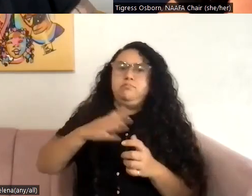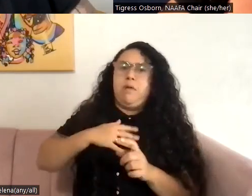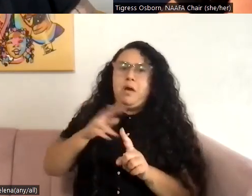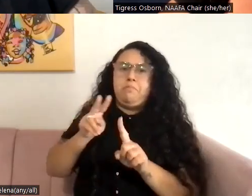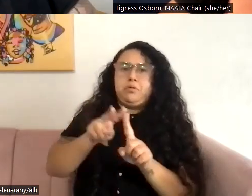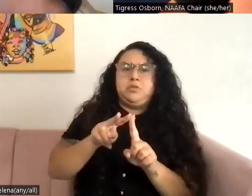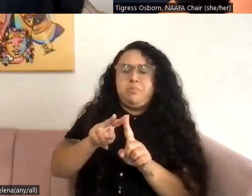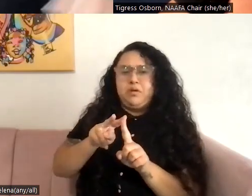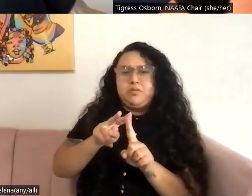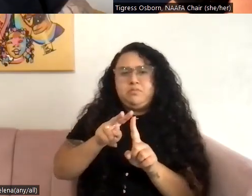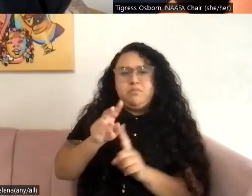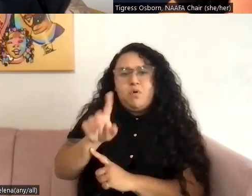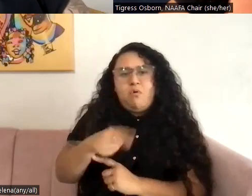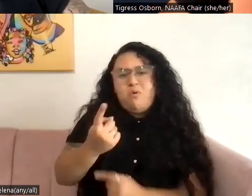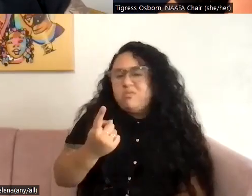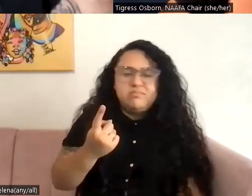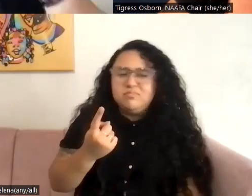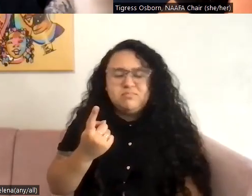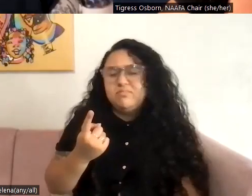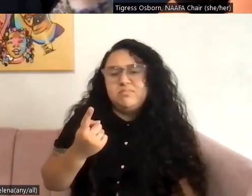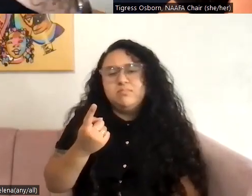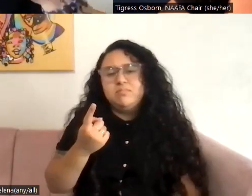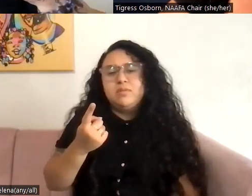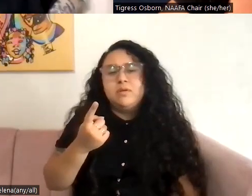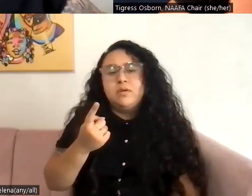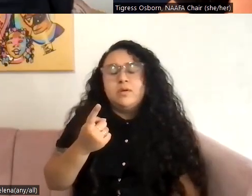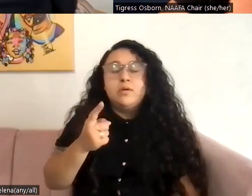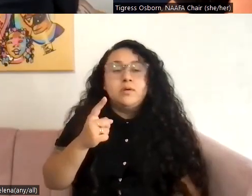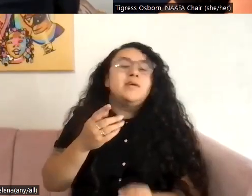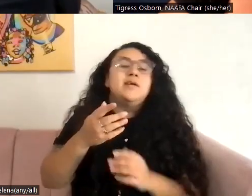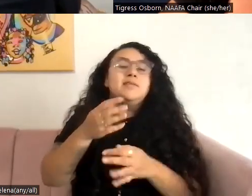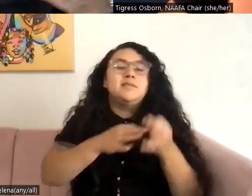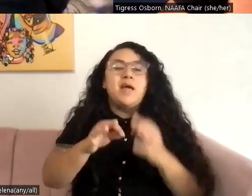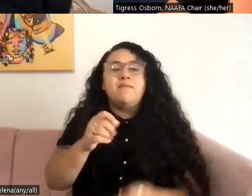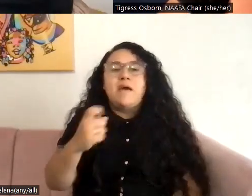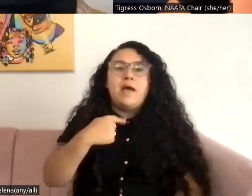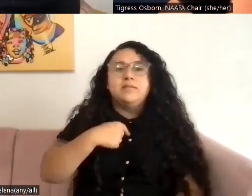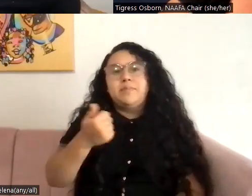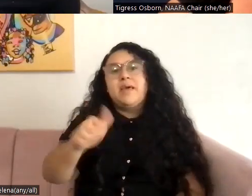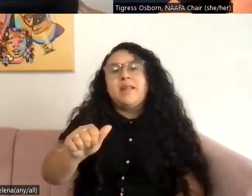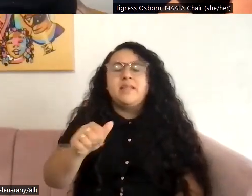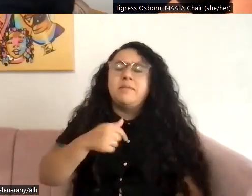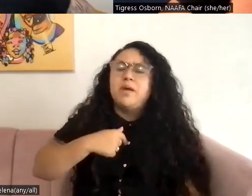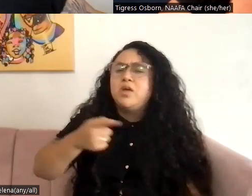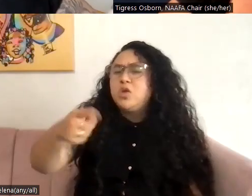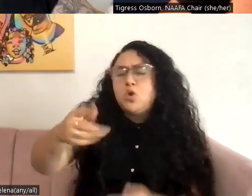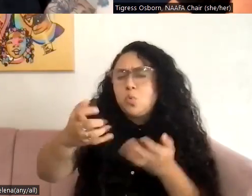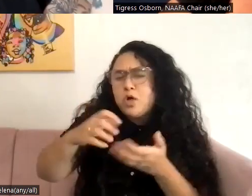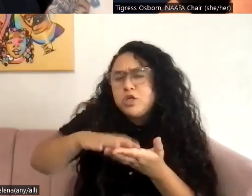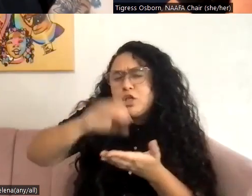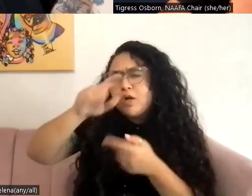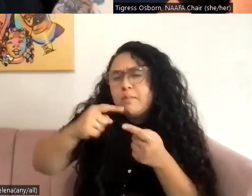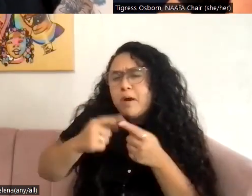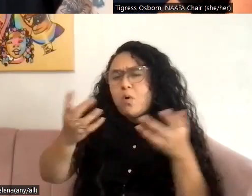So I started just doing, instead of asking me any things, I'd be like, what do you want to learn about? Or what do you want to share about? And